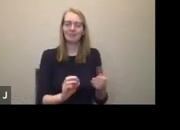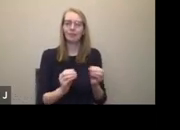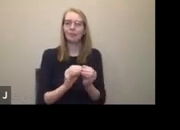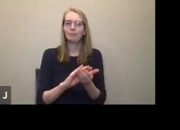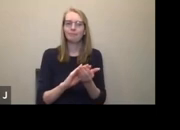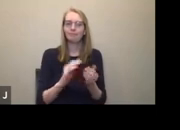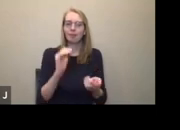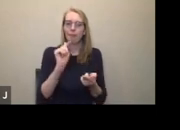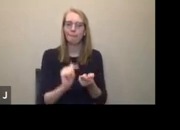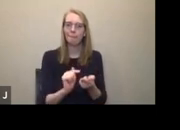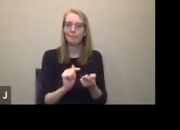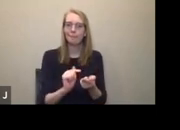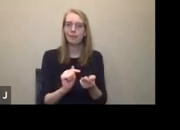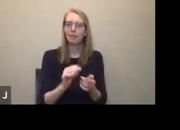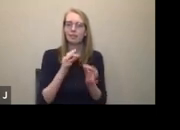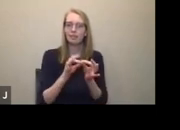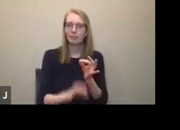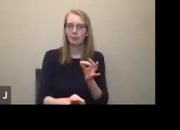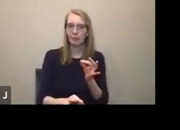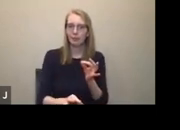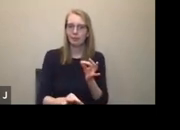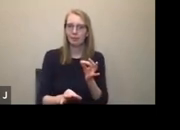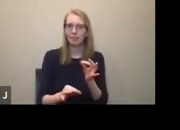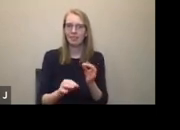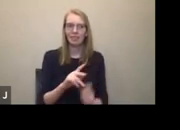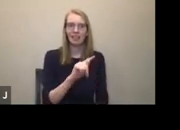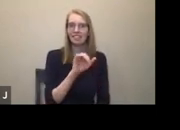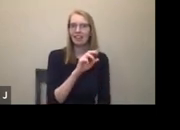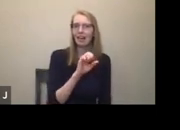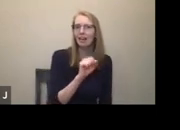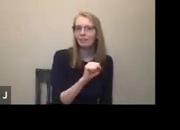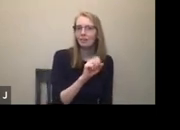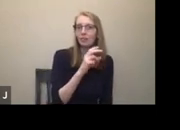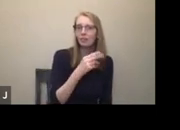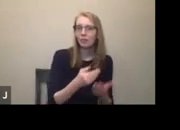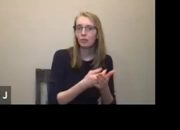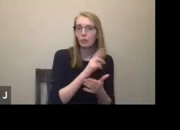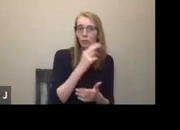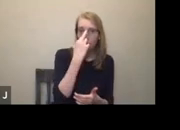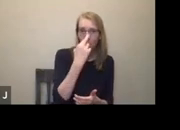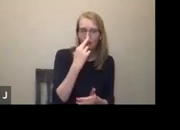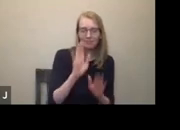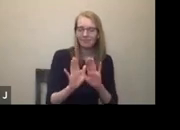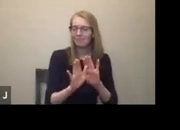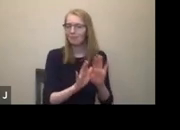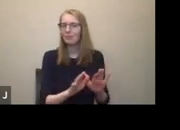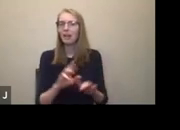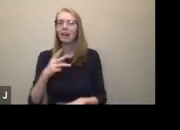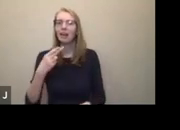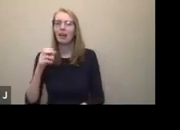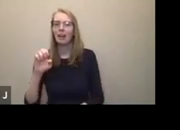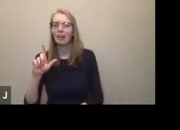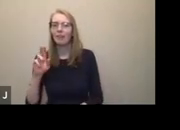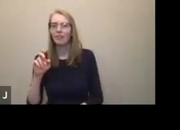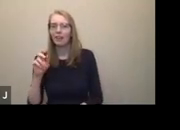versus Helvetica. You want to use a Helvetica or an aerial font when you're creating accessibility in print. And then you